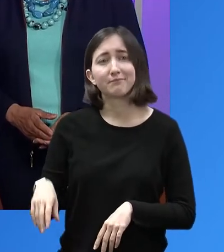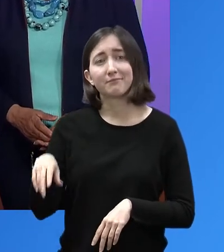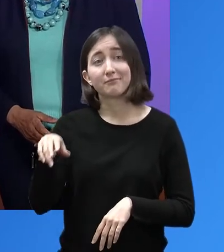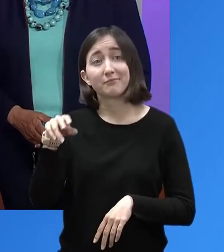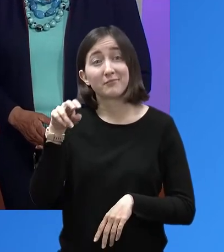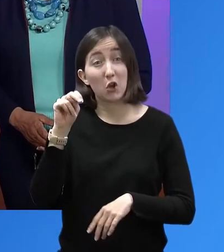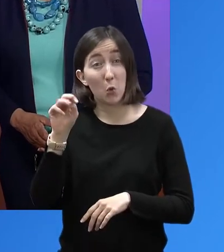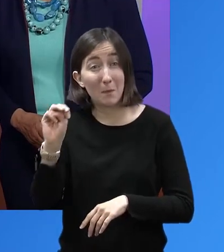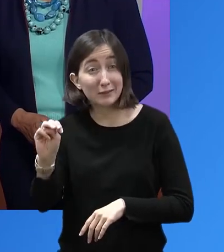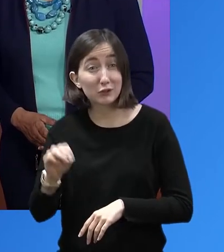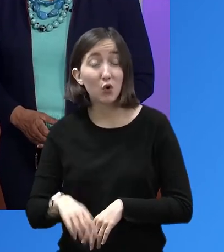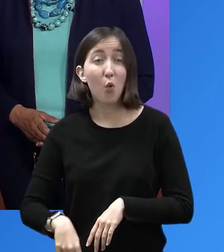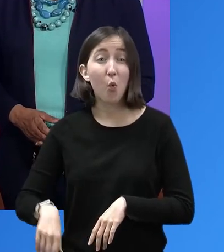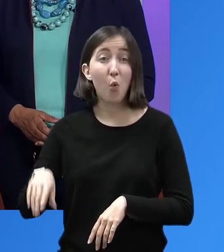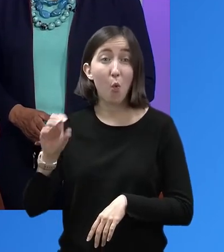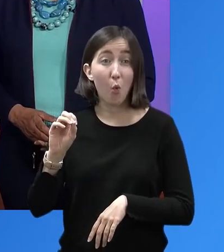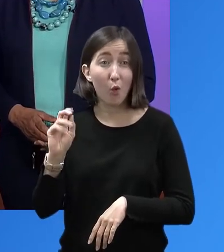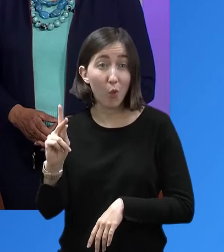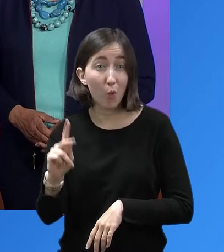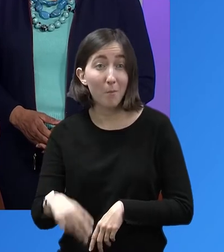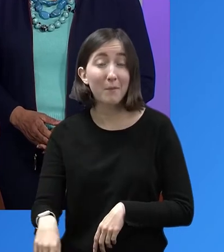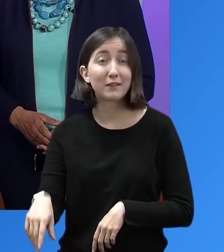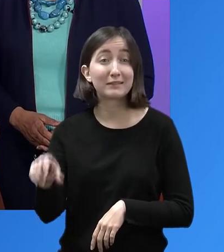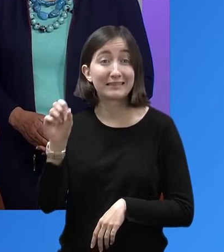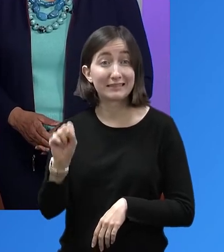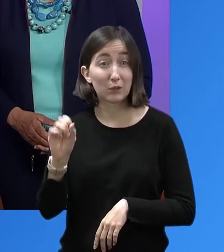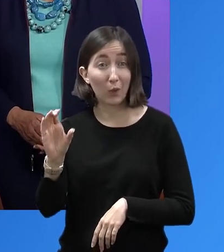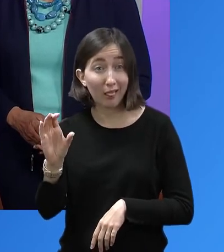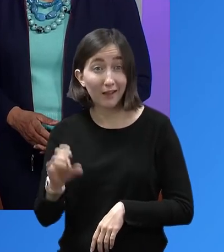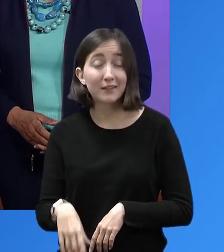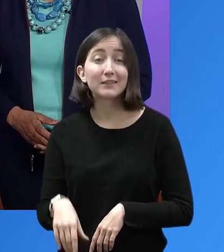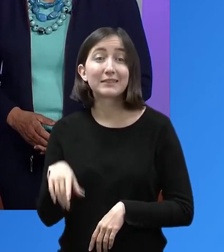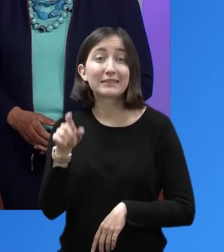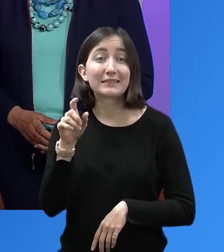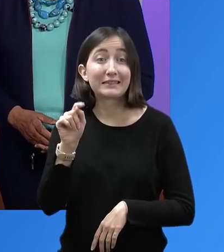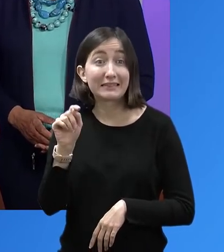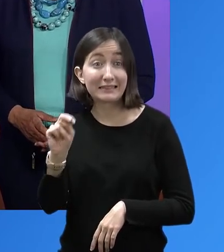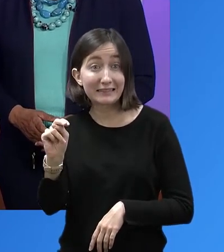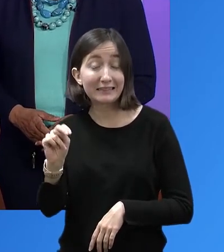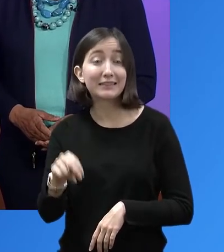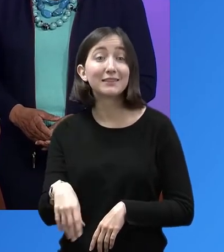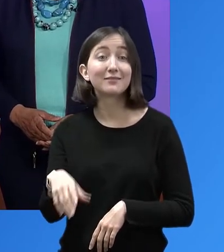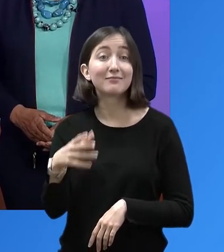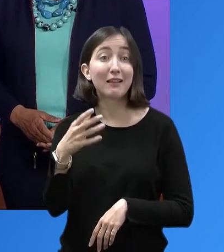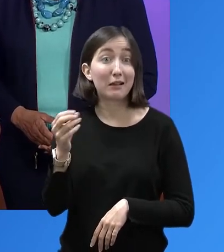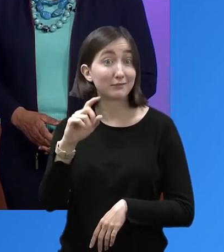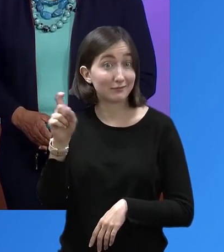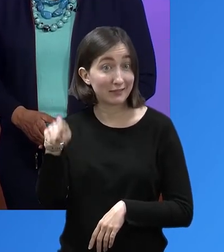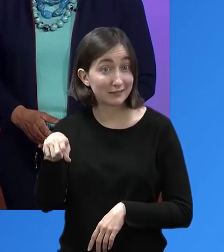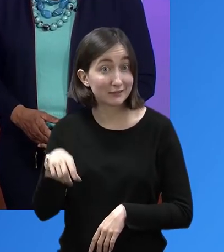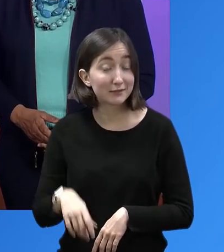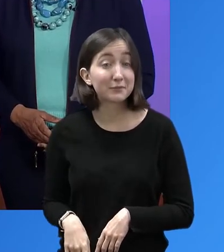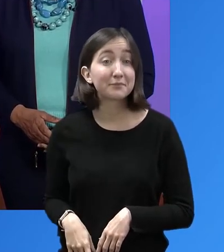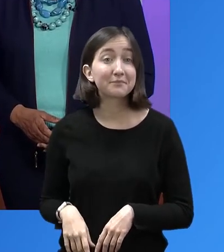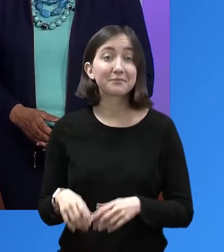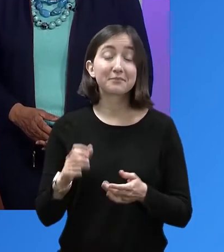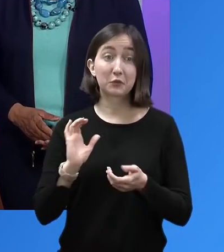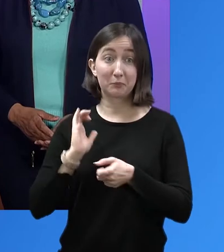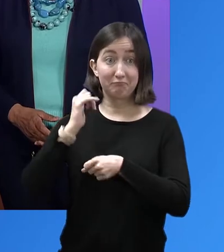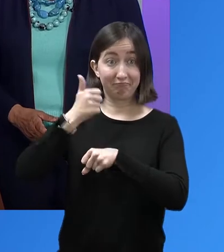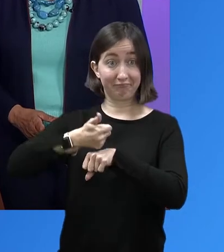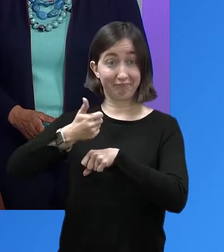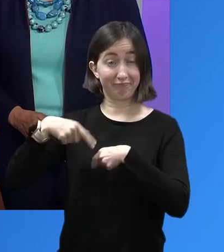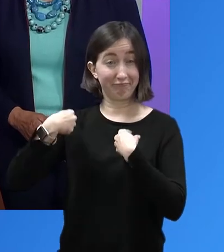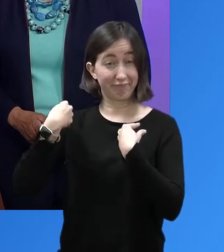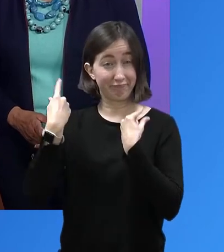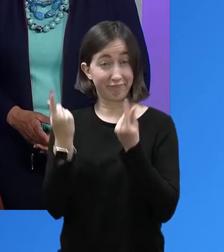Oklahoma, South Carolina, Tennessee, and Texas. Since its inception, it has distributed more